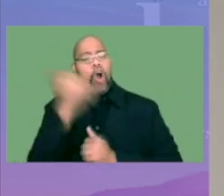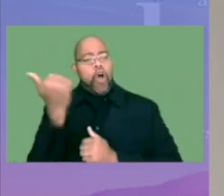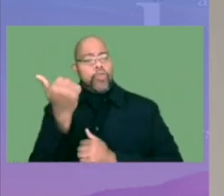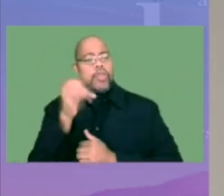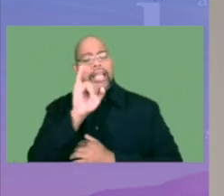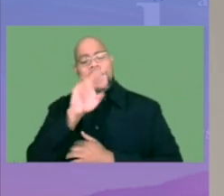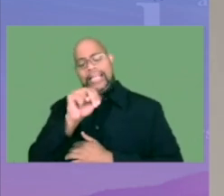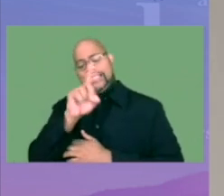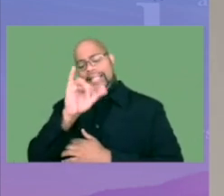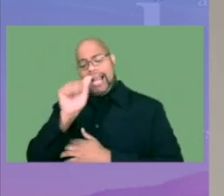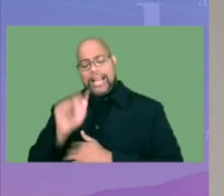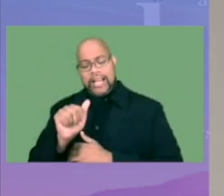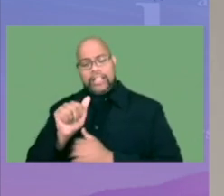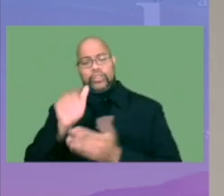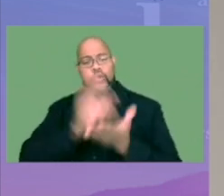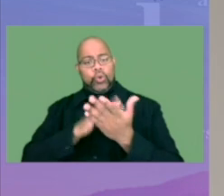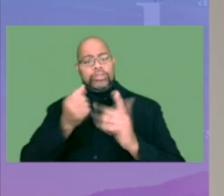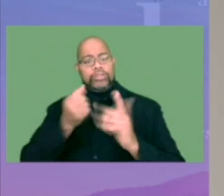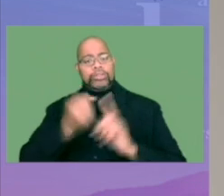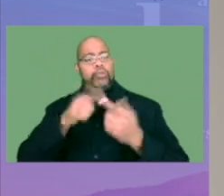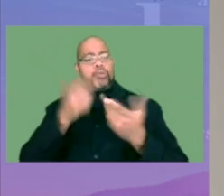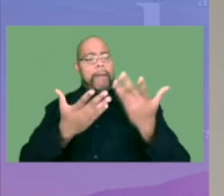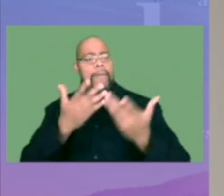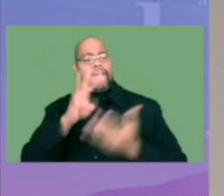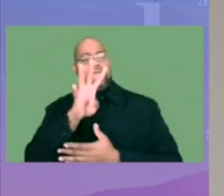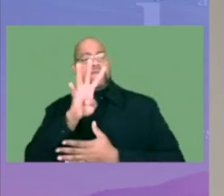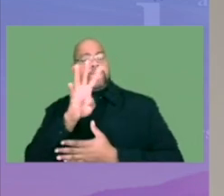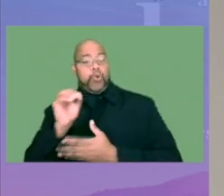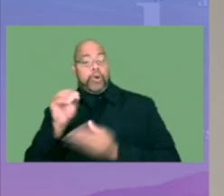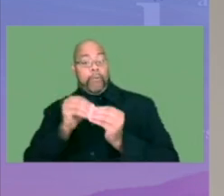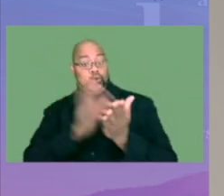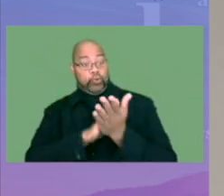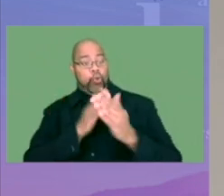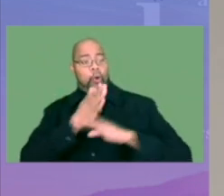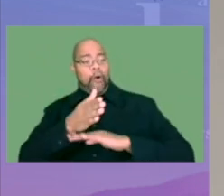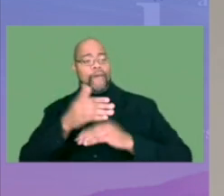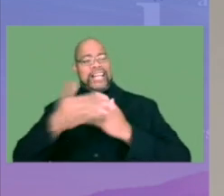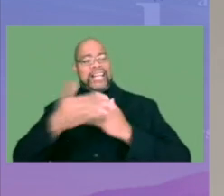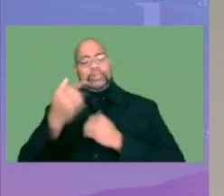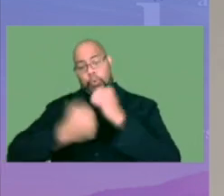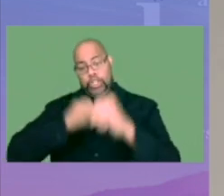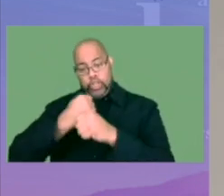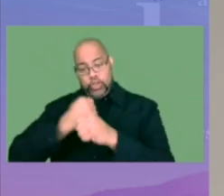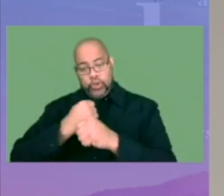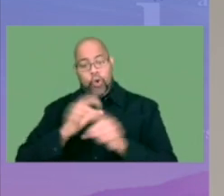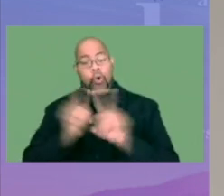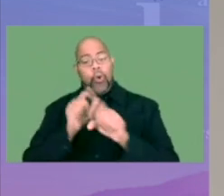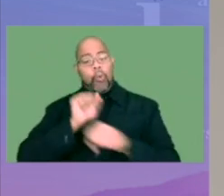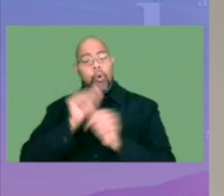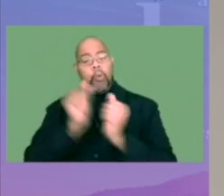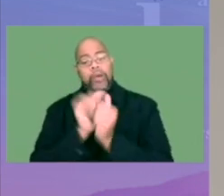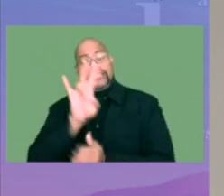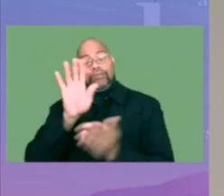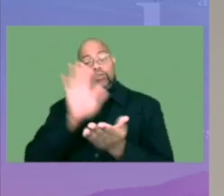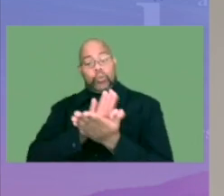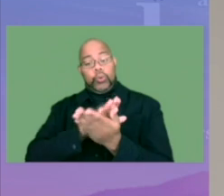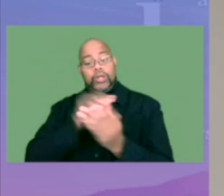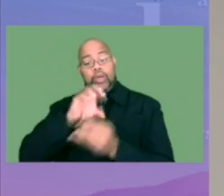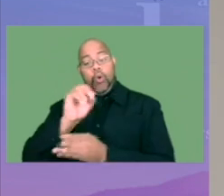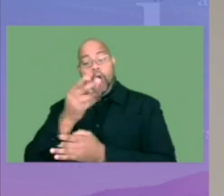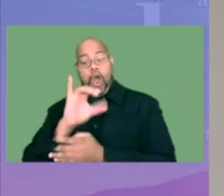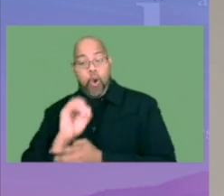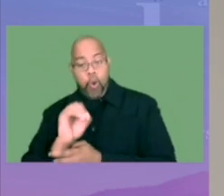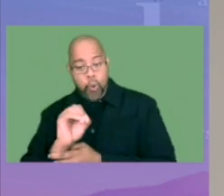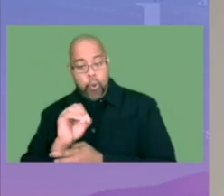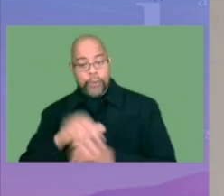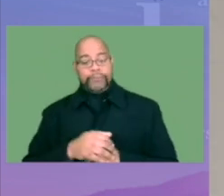other Indiana schools. We're looking at expanding to approximately 40 more schools over the course of the next year. We're also working with seven schools